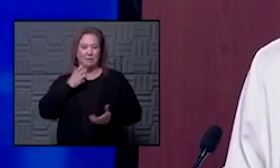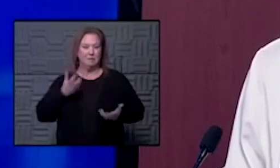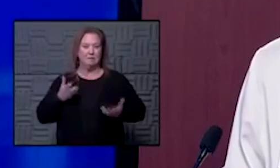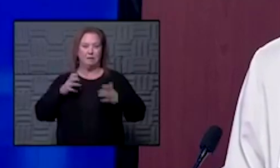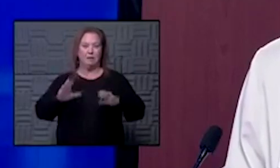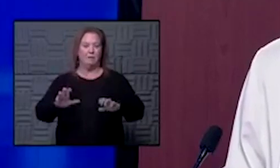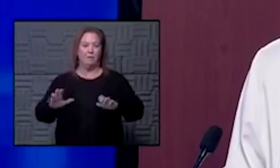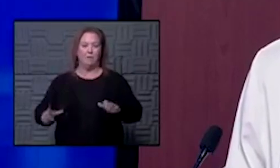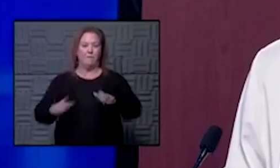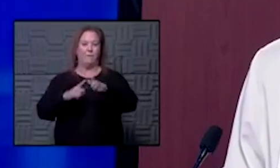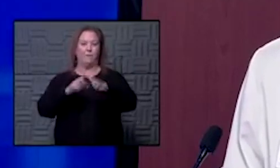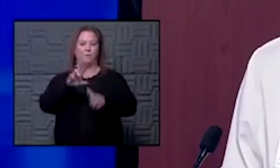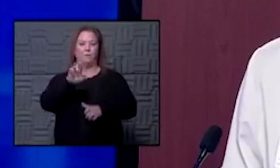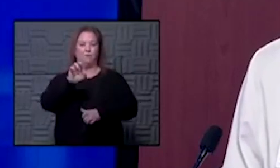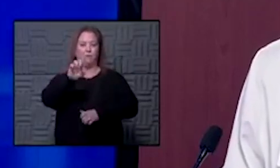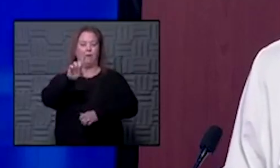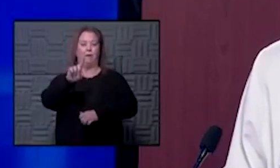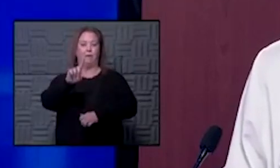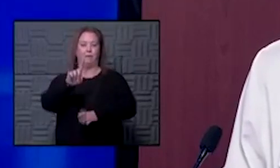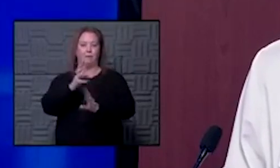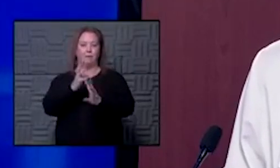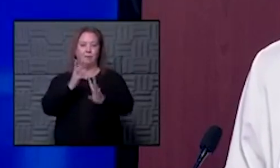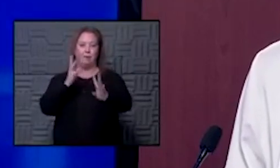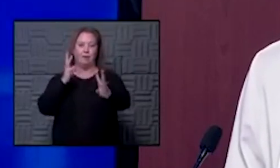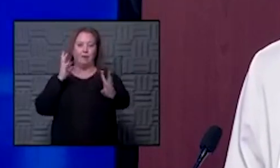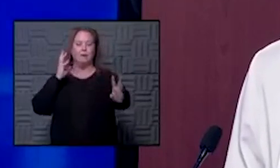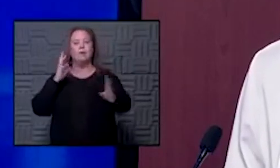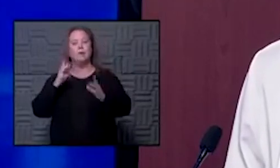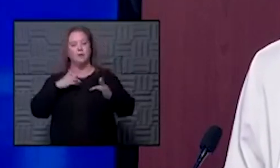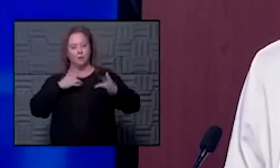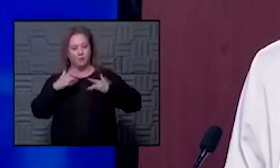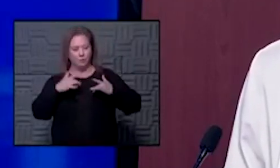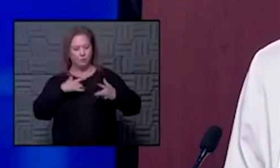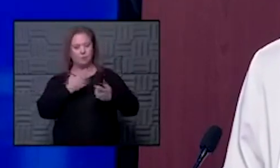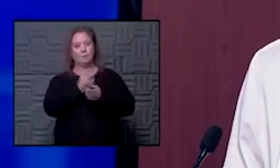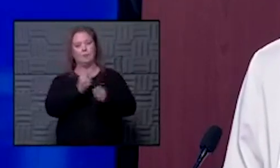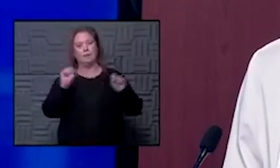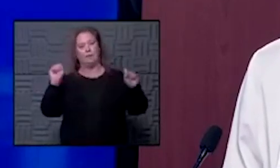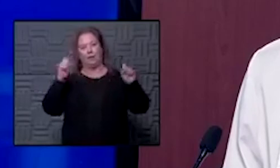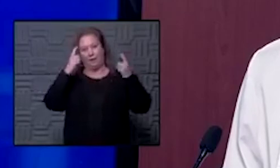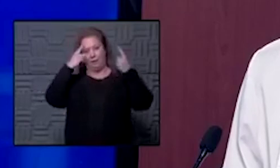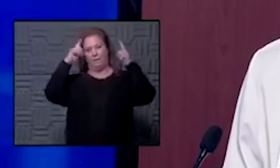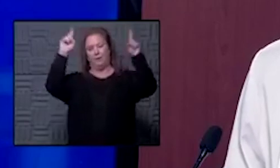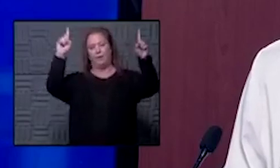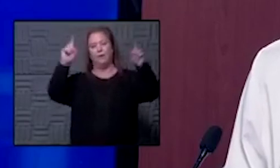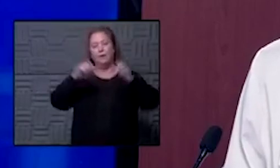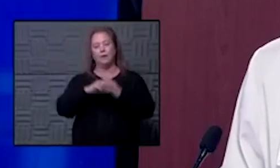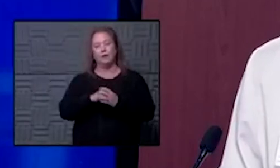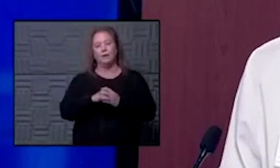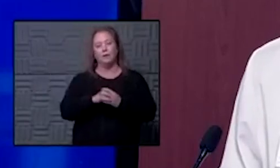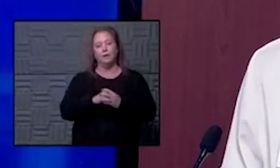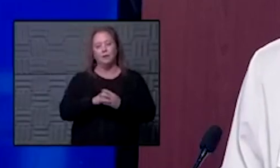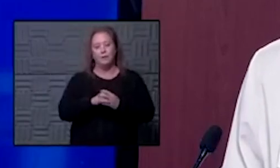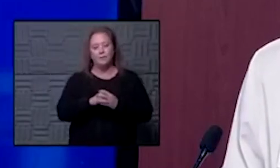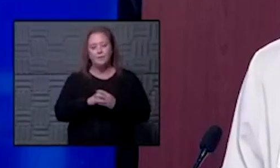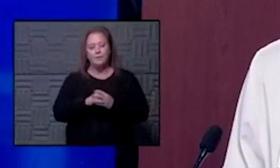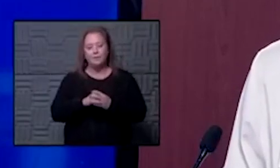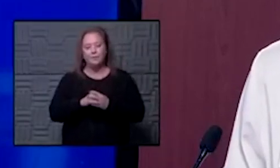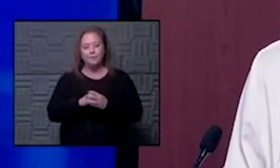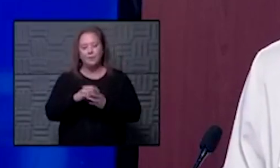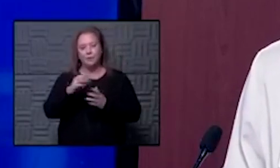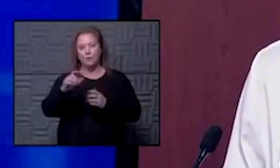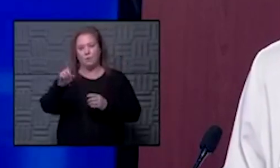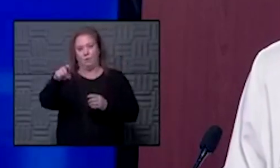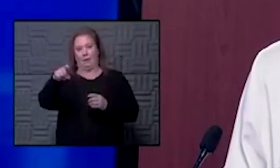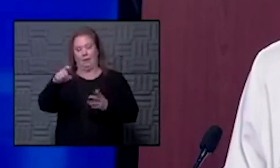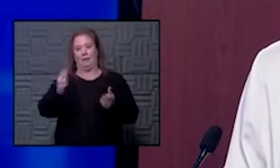a vaccine in the first round and i'm sure some of the the concerns there are around safety and efficacy of course um knowing that